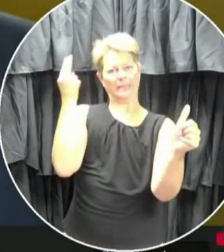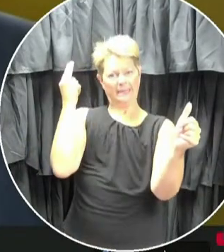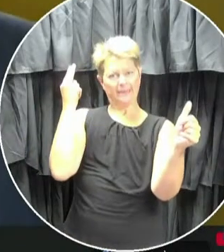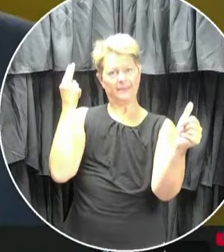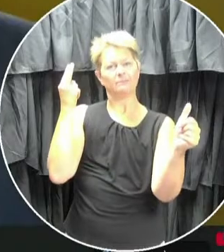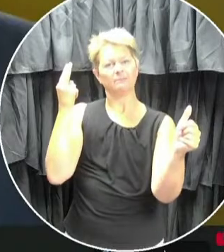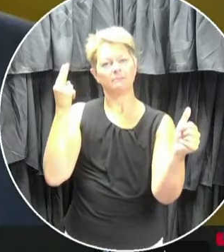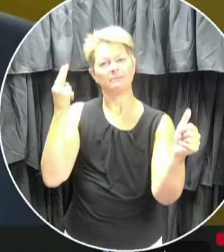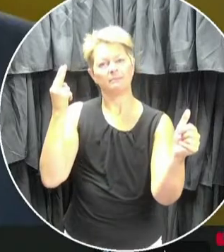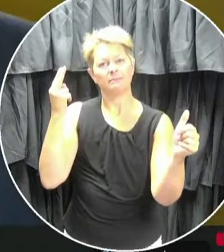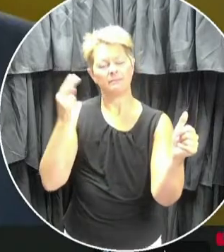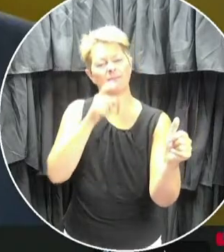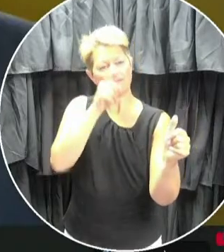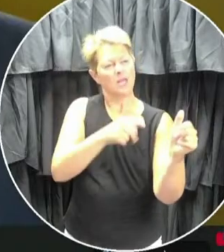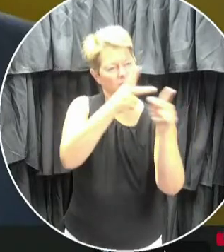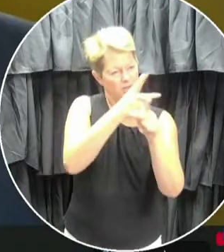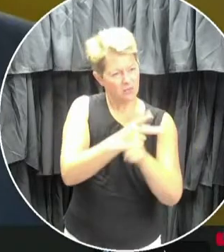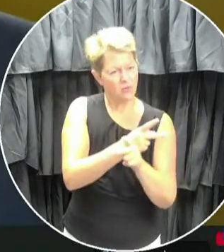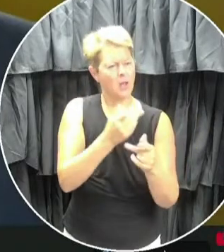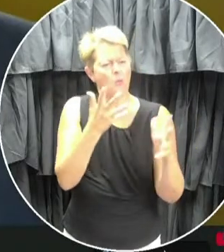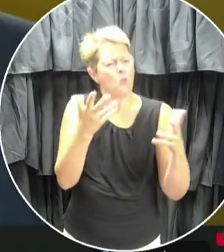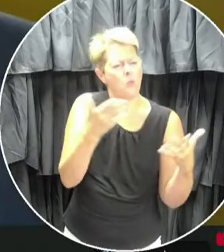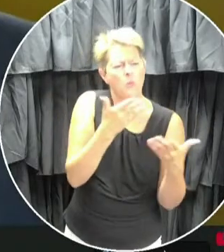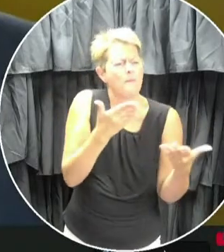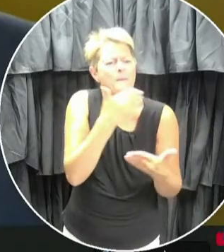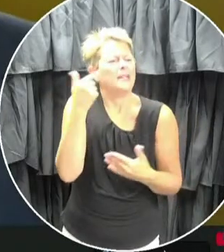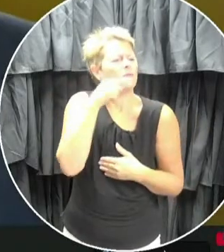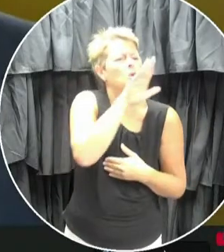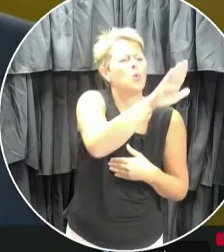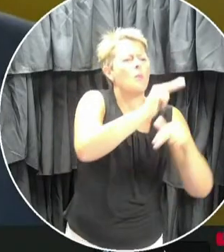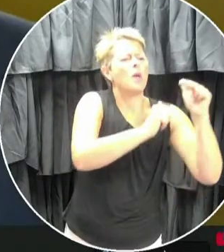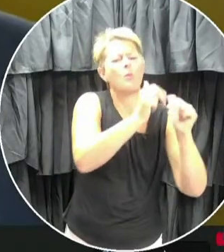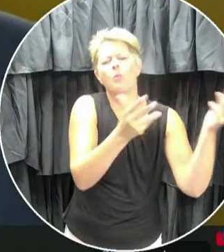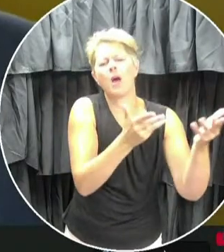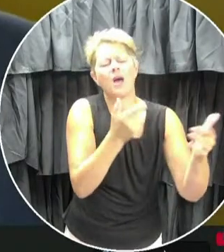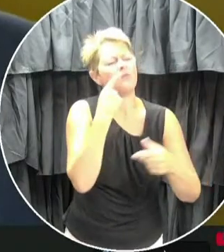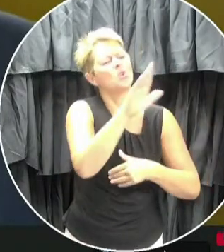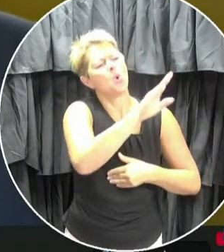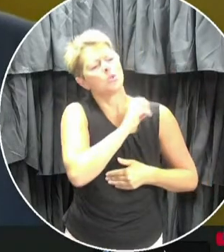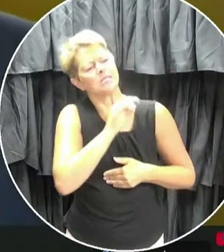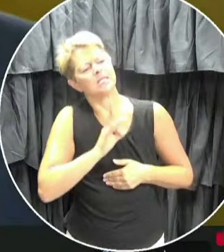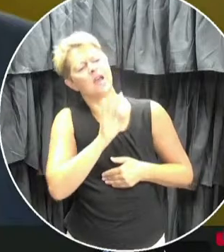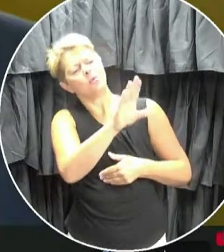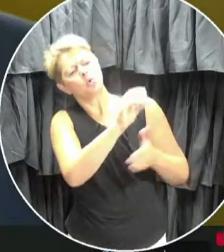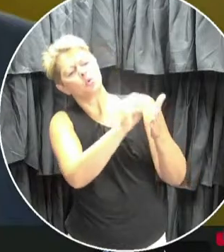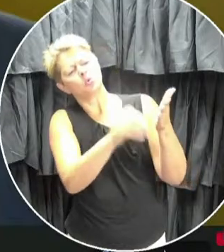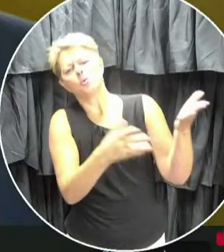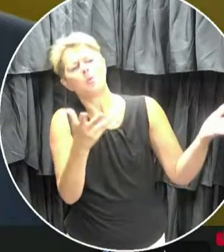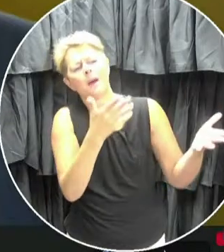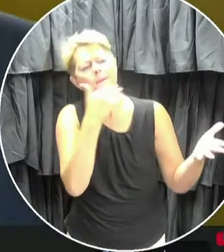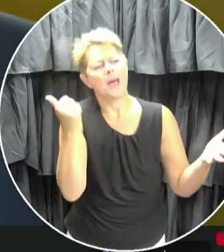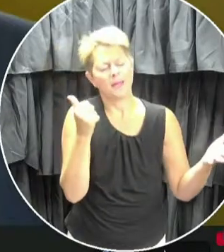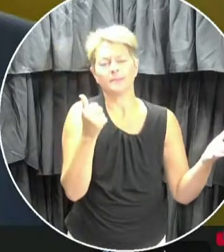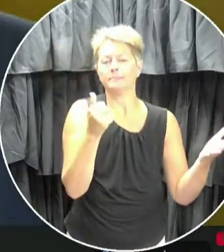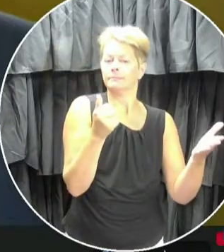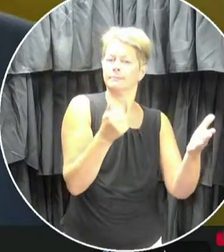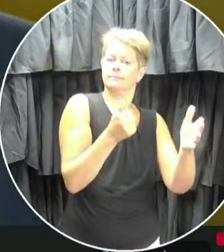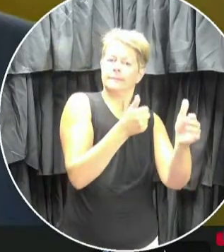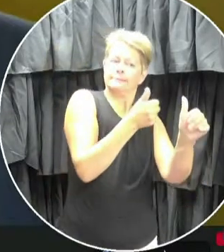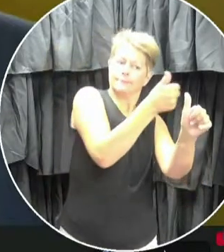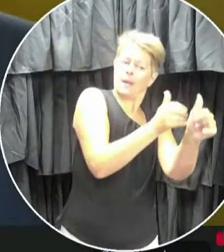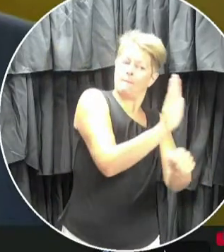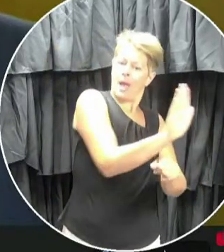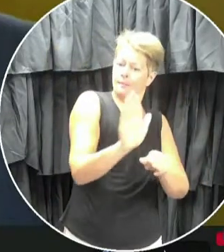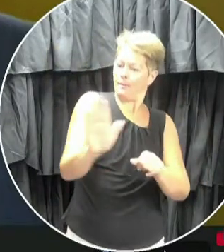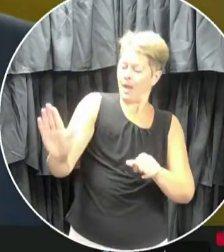must develop arrangements that work for their building and their students and staff. I'll take this opportunity to recognize the hard work and dedication